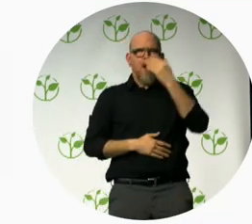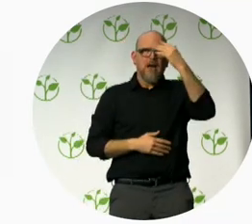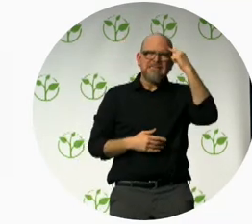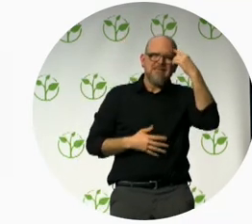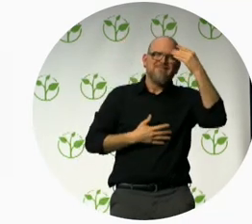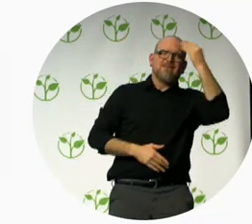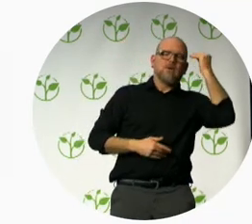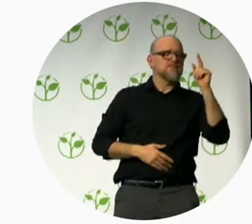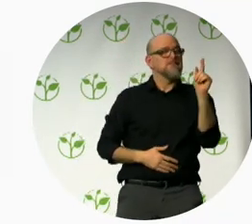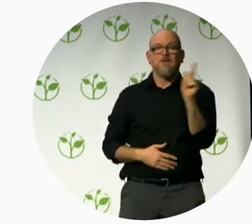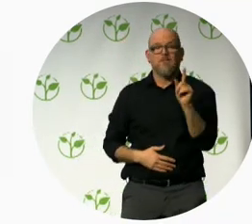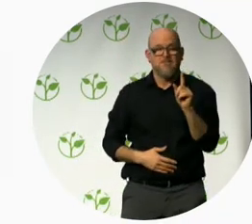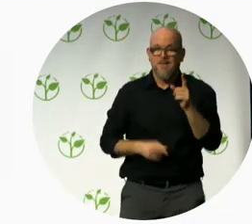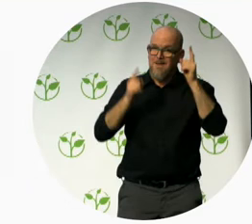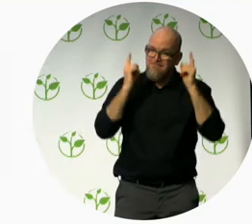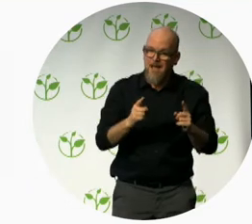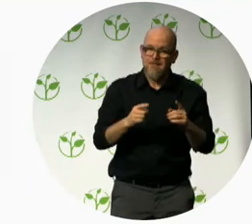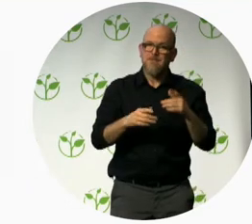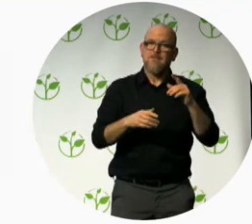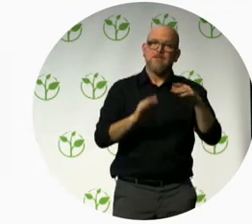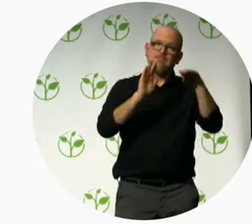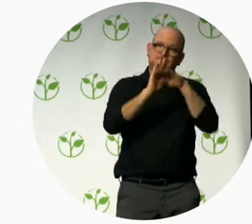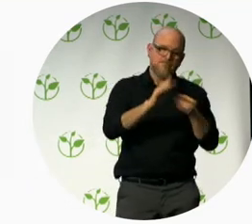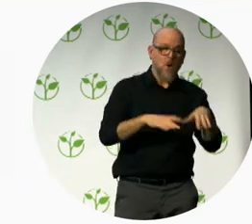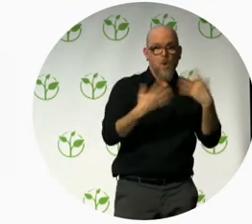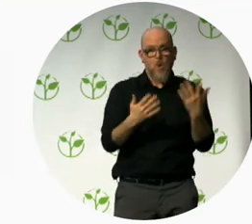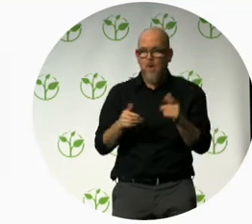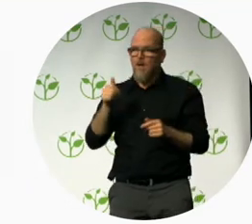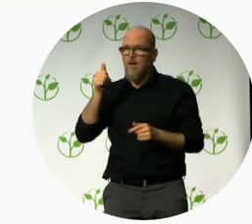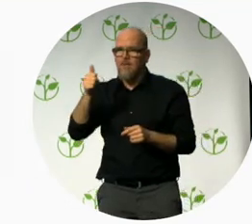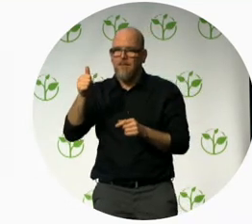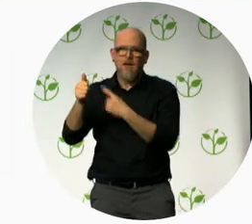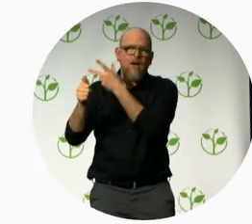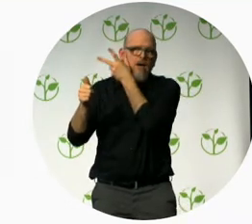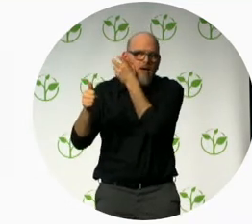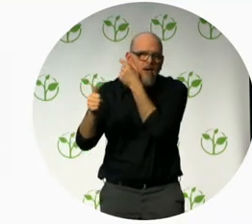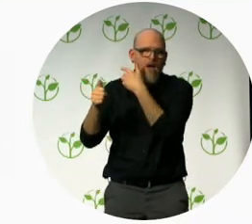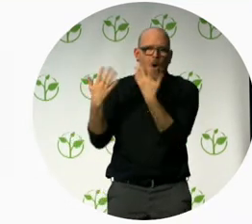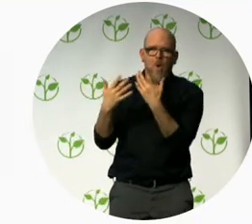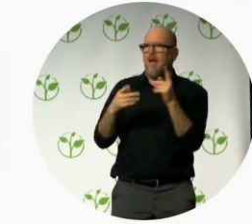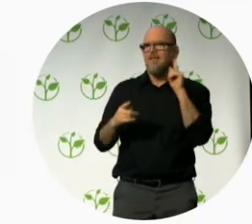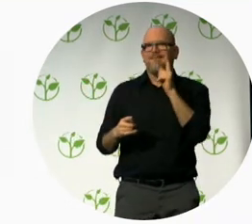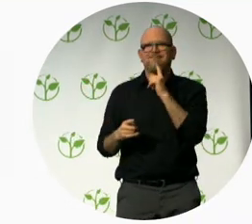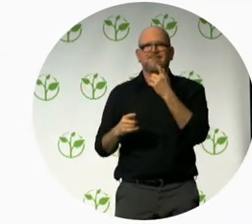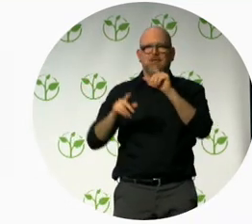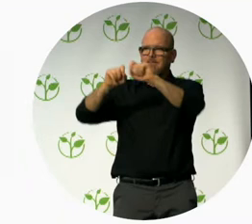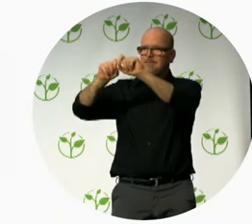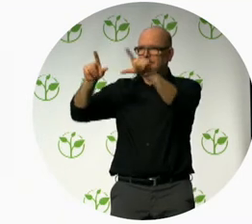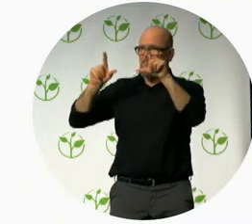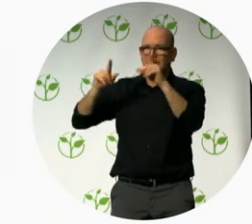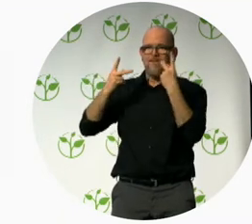if a deaf person wouldn't be able to operate the car with captions, then this is a great tech invention